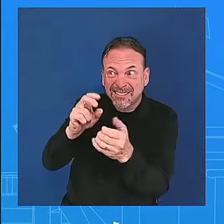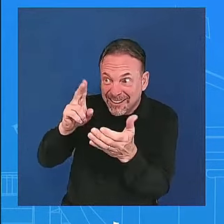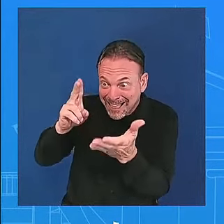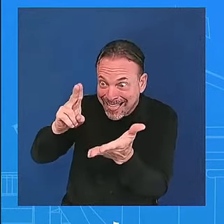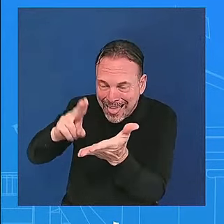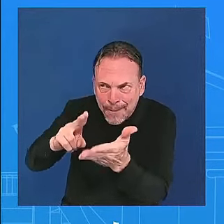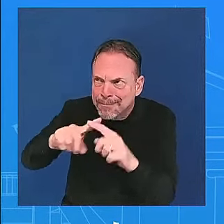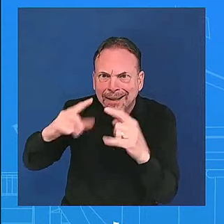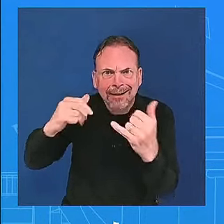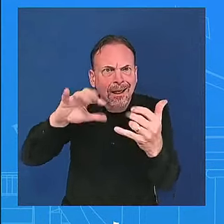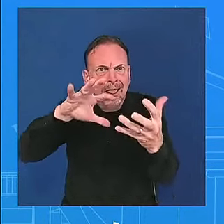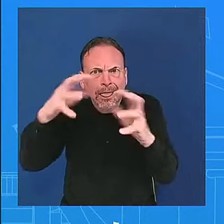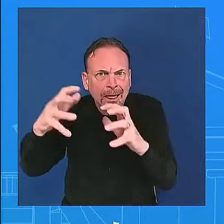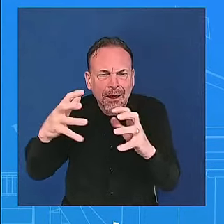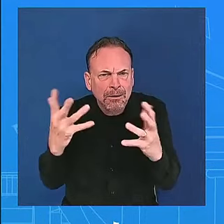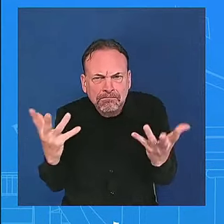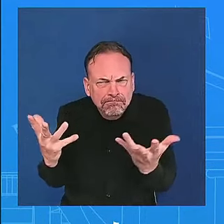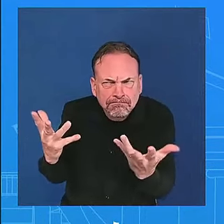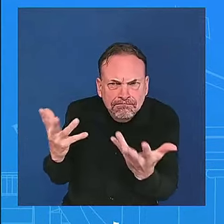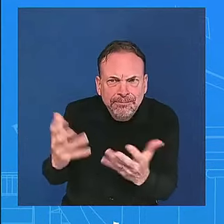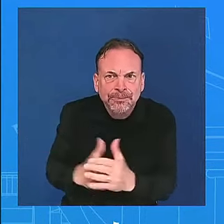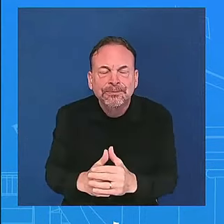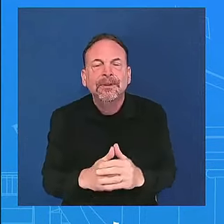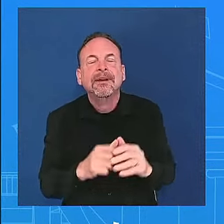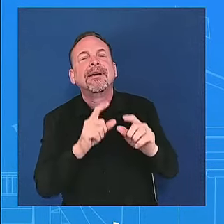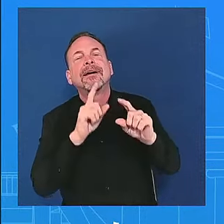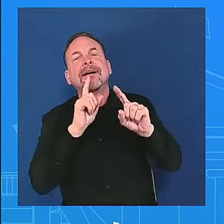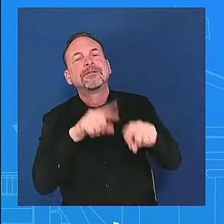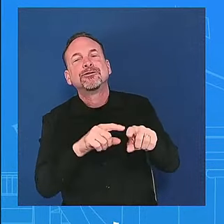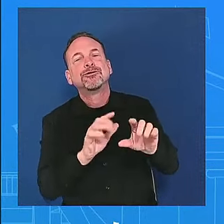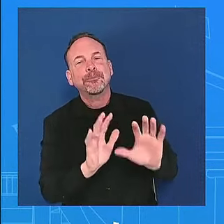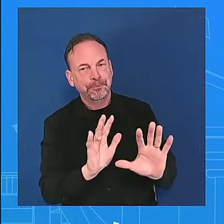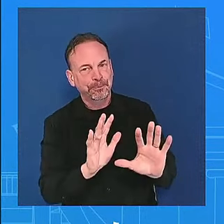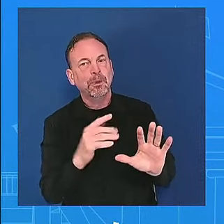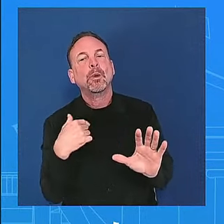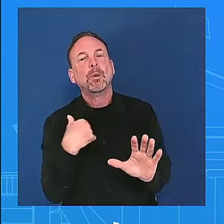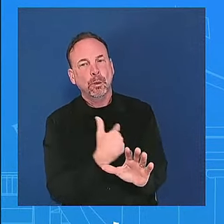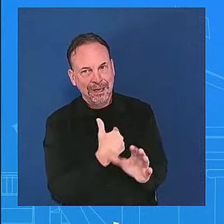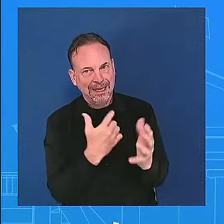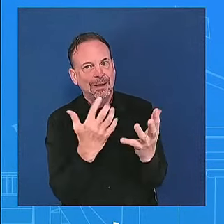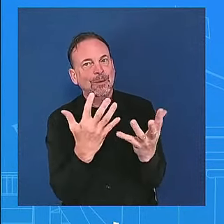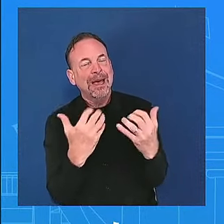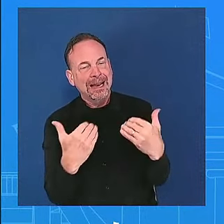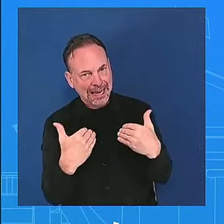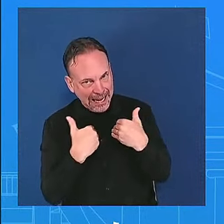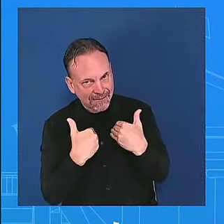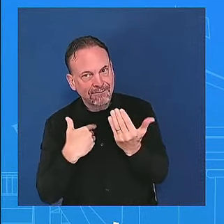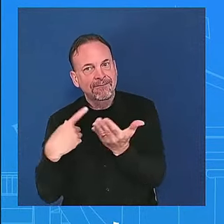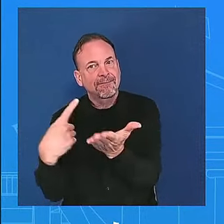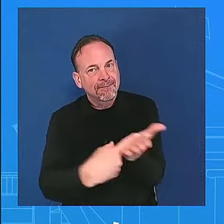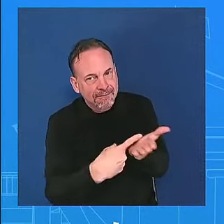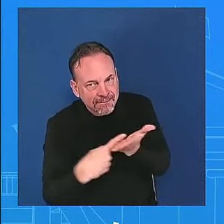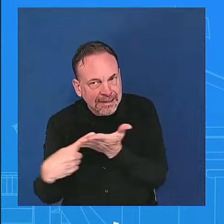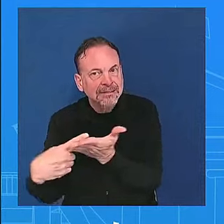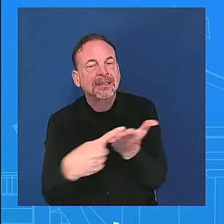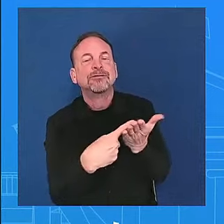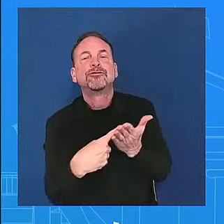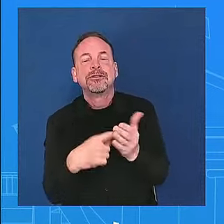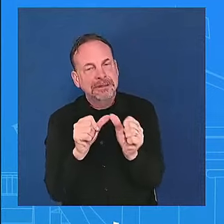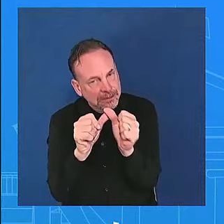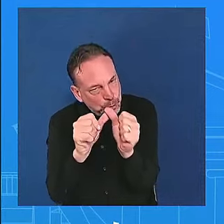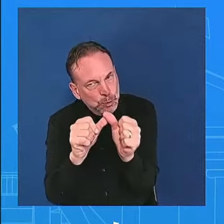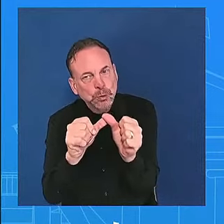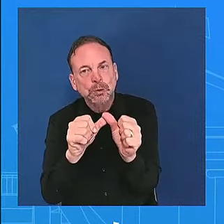and that is important we want to see these attacks from hezbollah end and uh for all and for all and allow